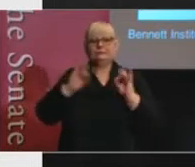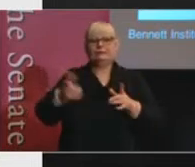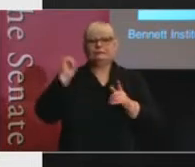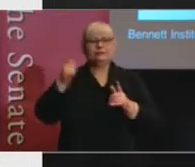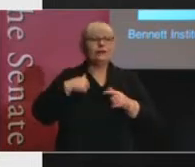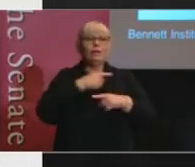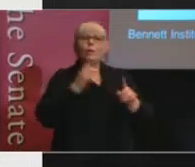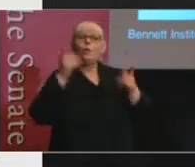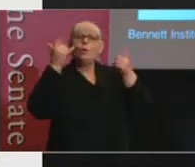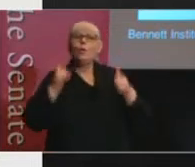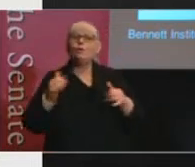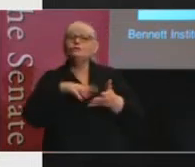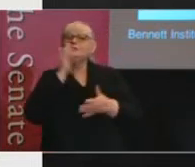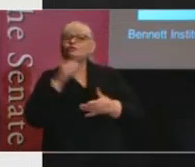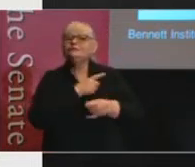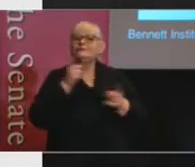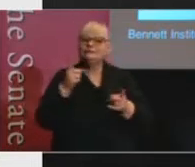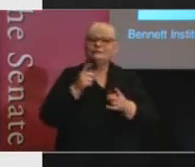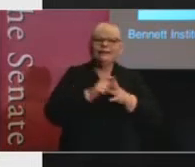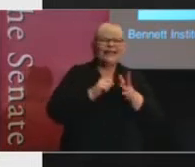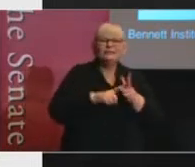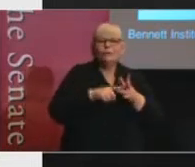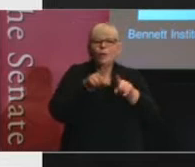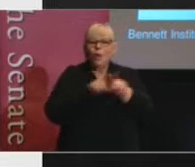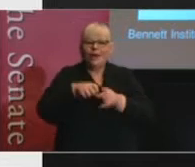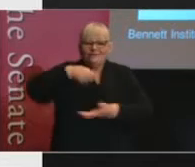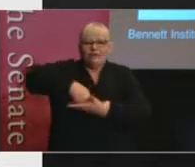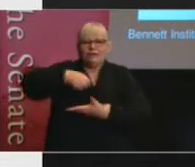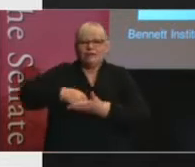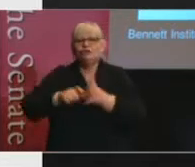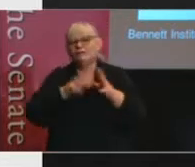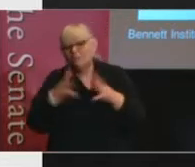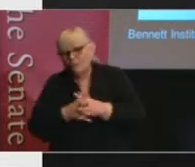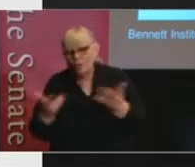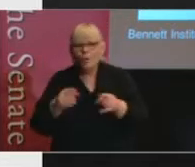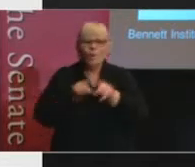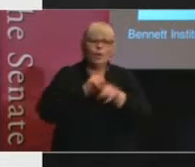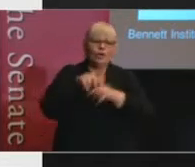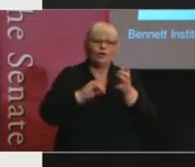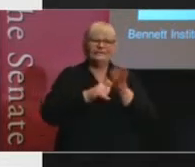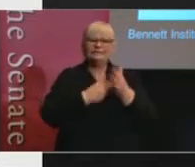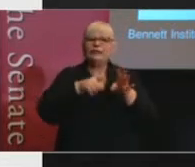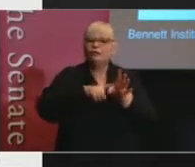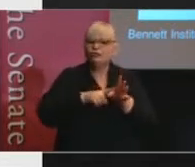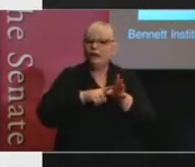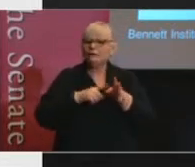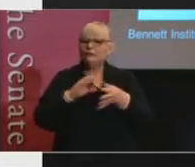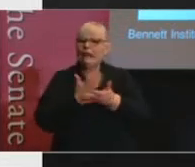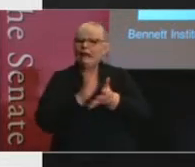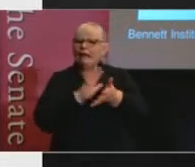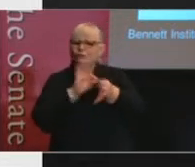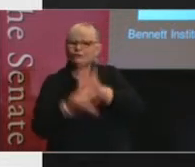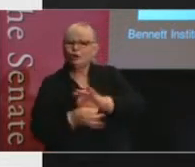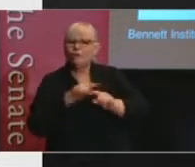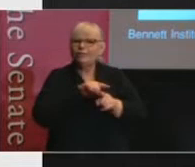law students, who come and do foundations of law or learn about statutory interpretation, they